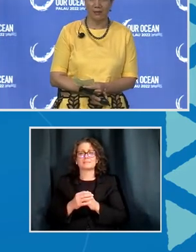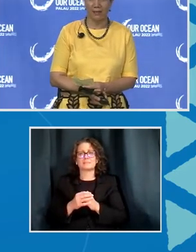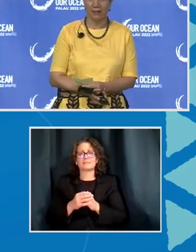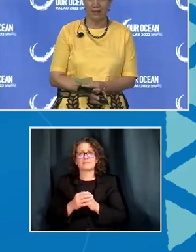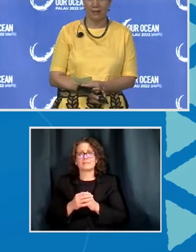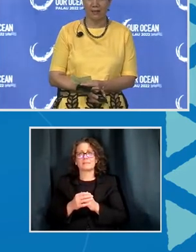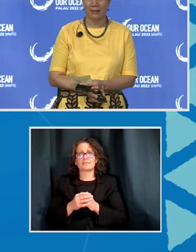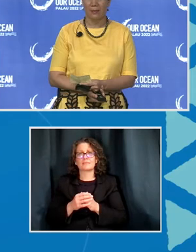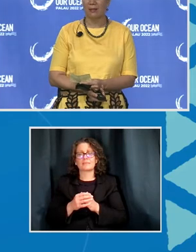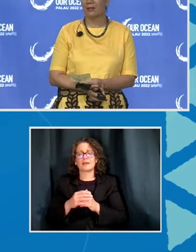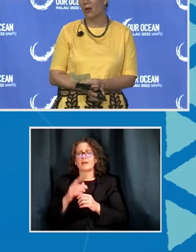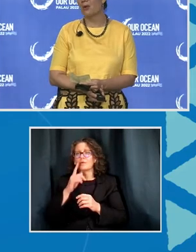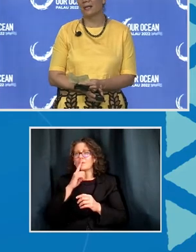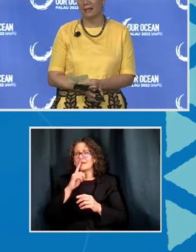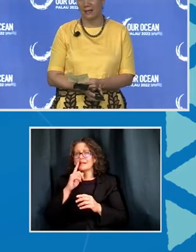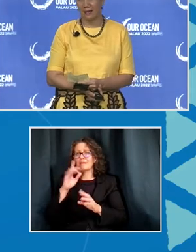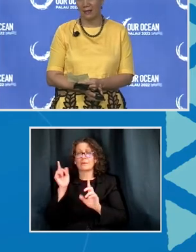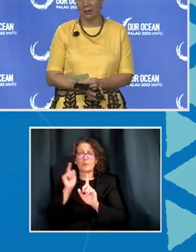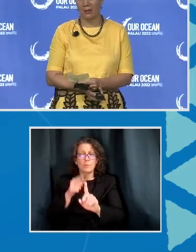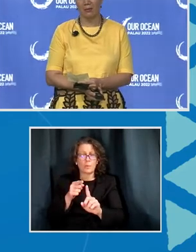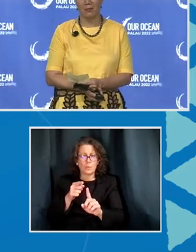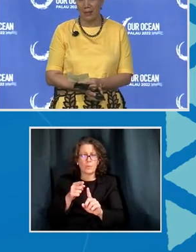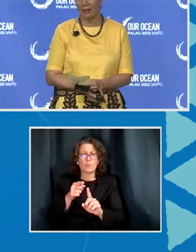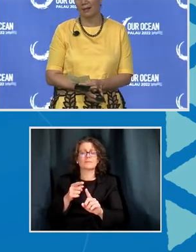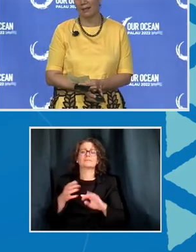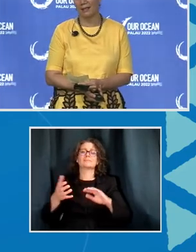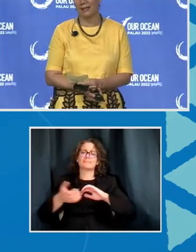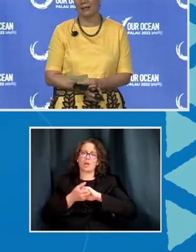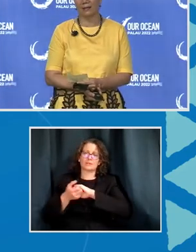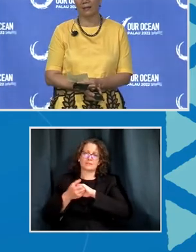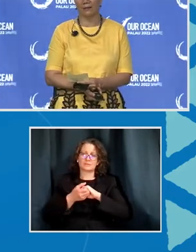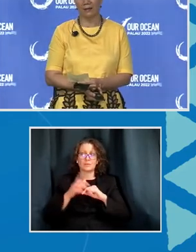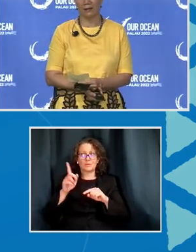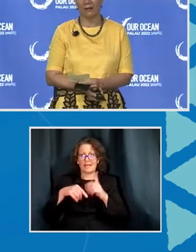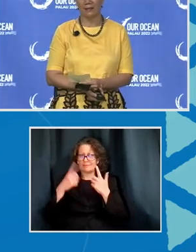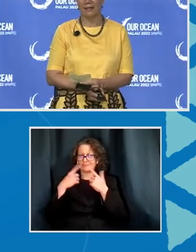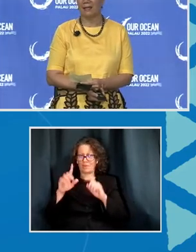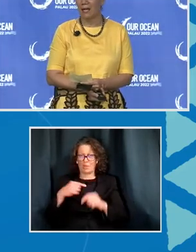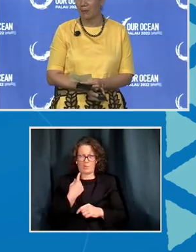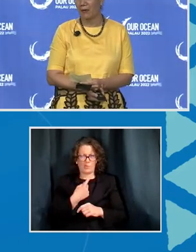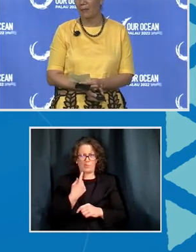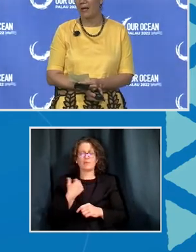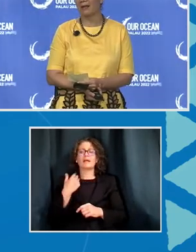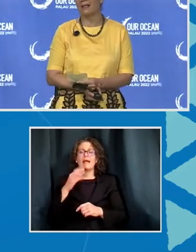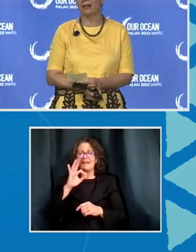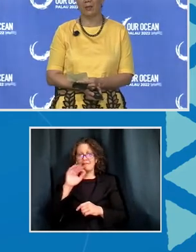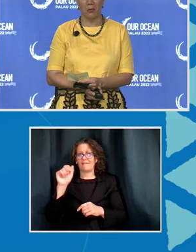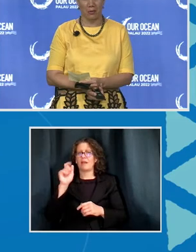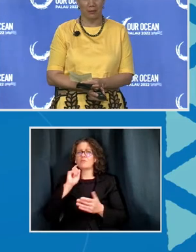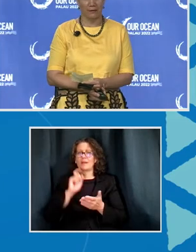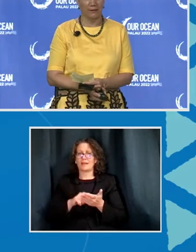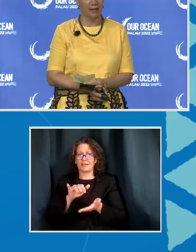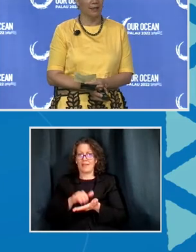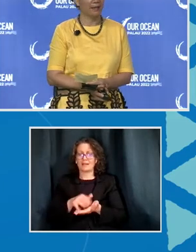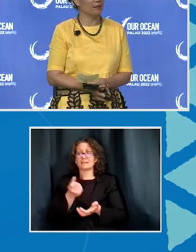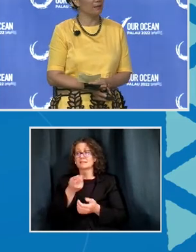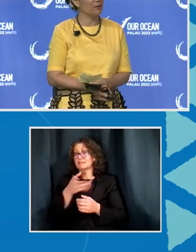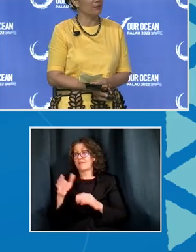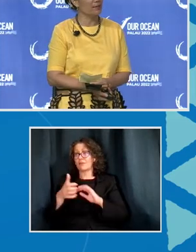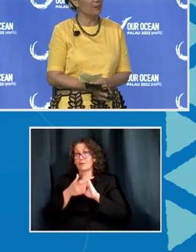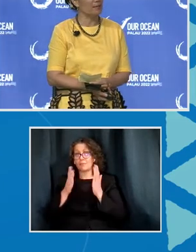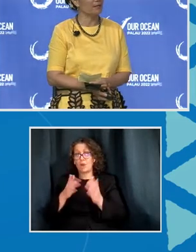partnerships. Because no one succeeds alone, and we recognize this at FFA. There's a number of partners that we work with,